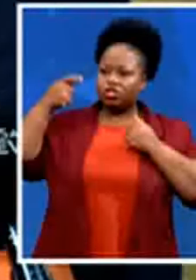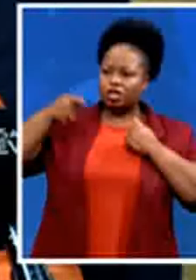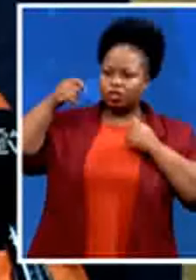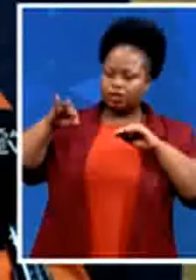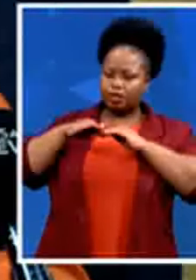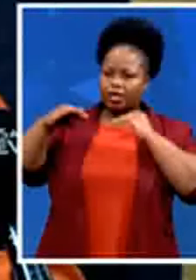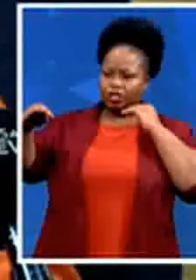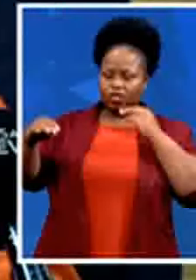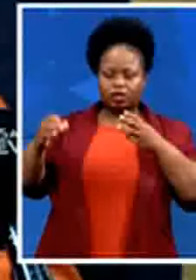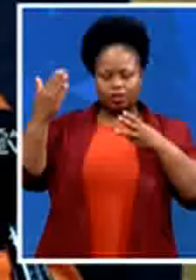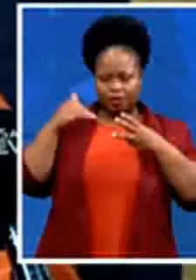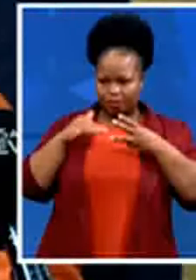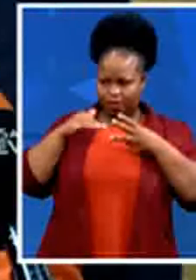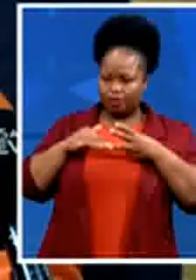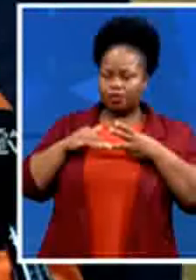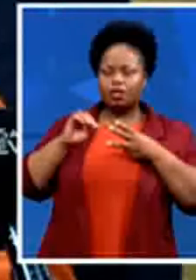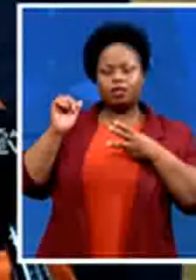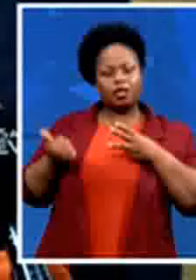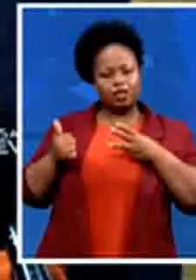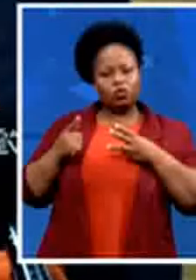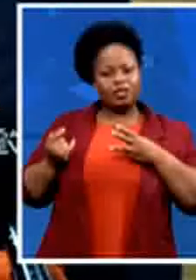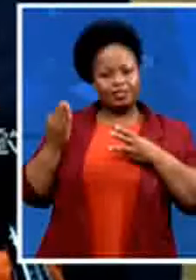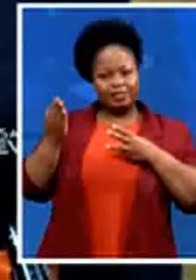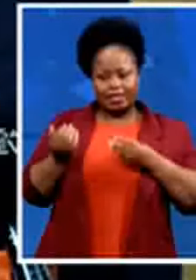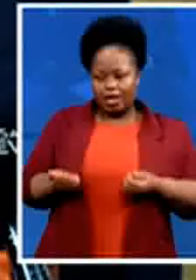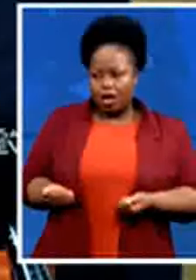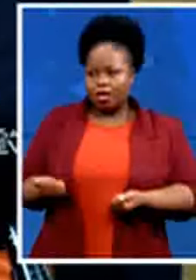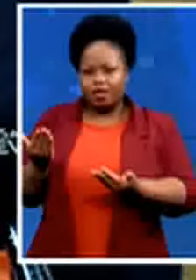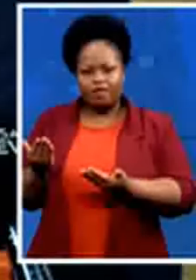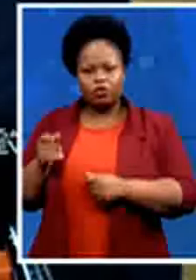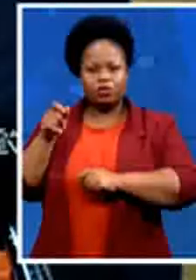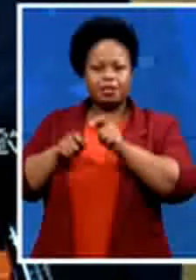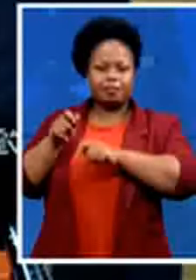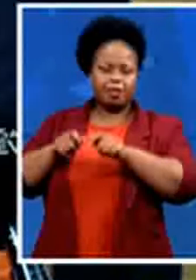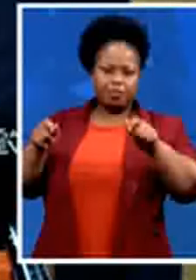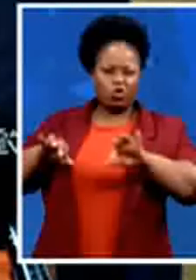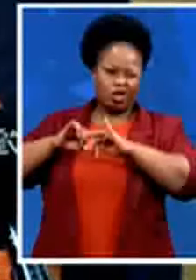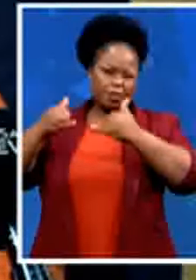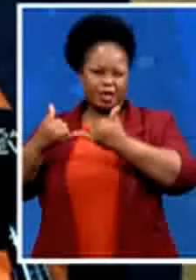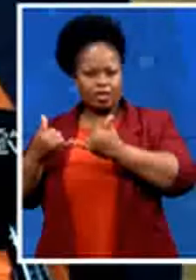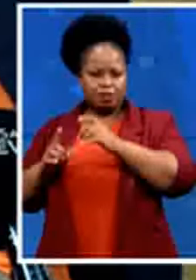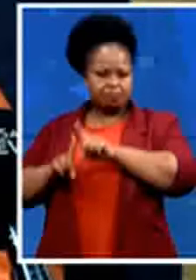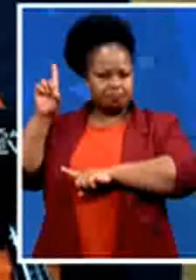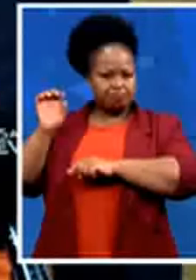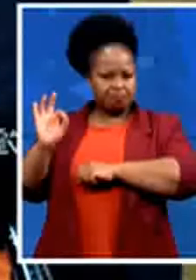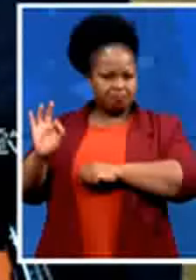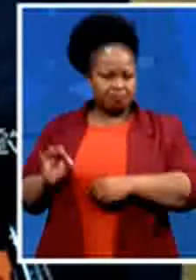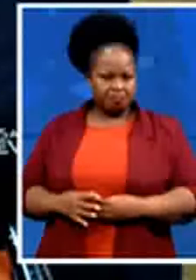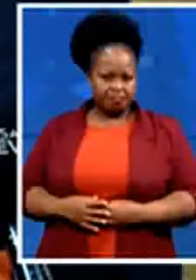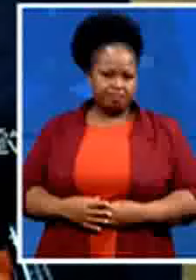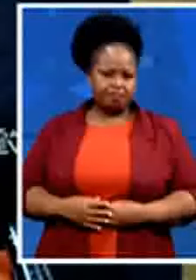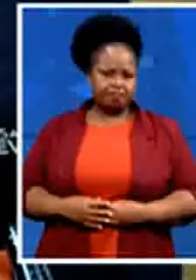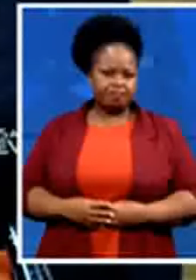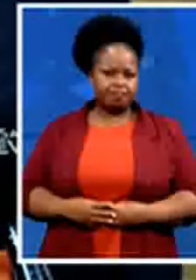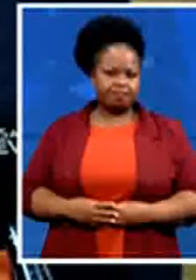where the tender is awarded to a successful bidder we will then put